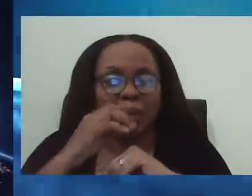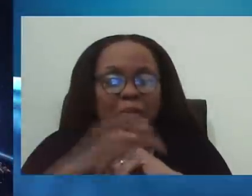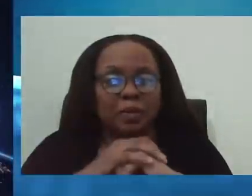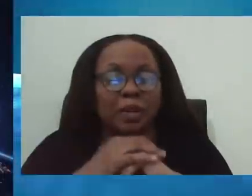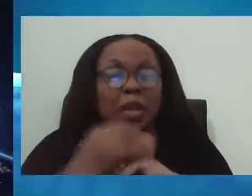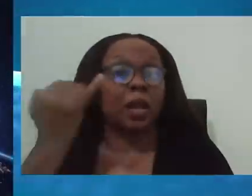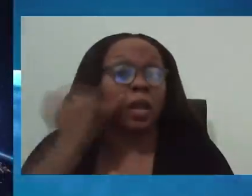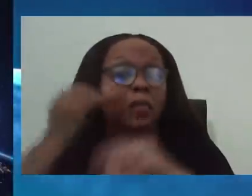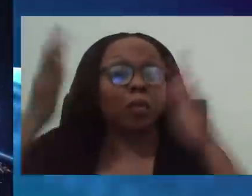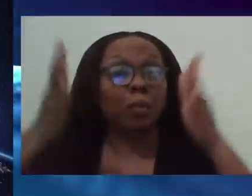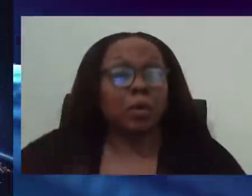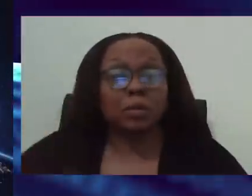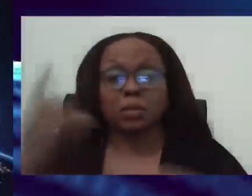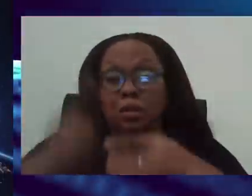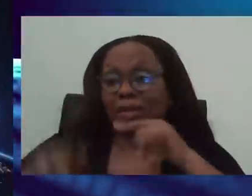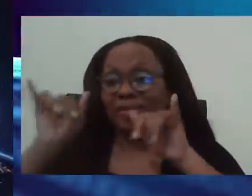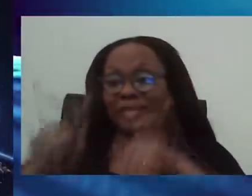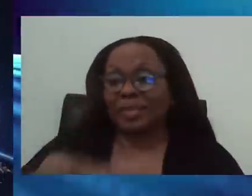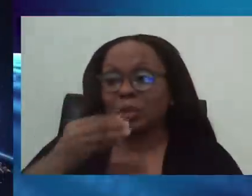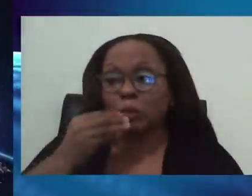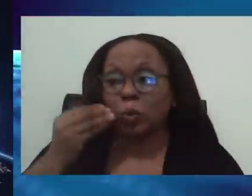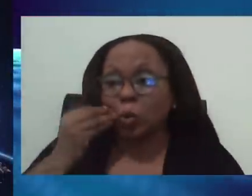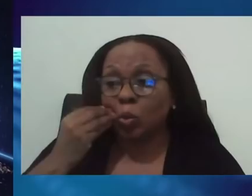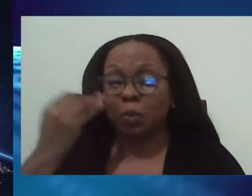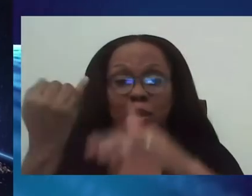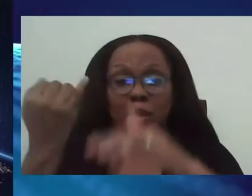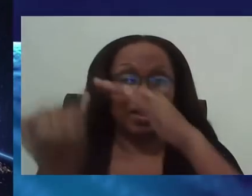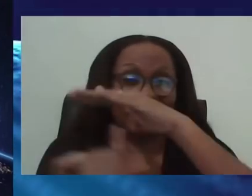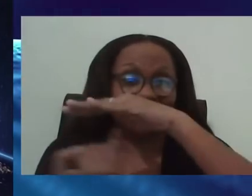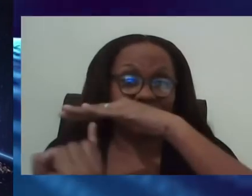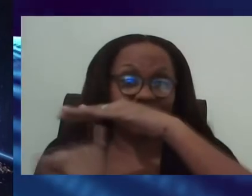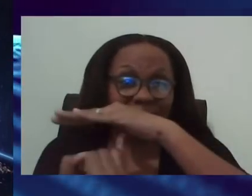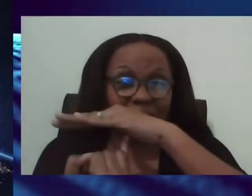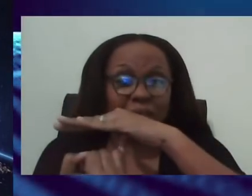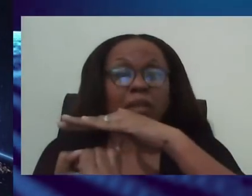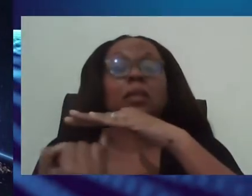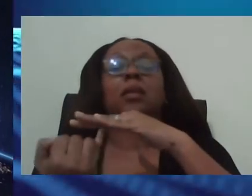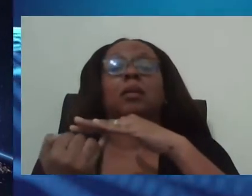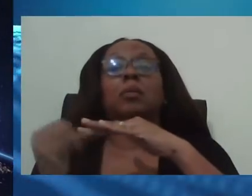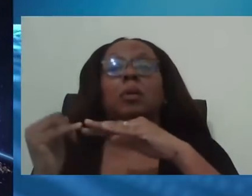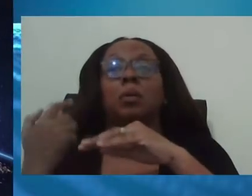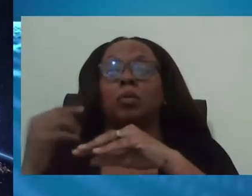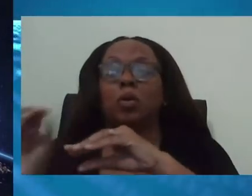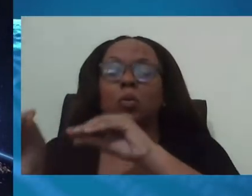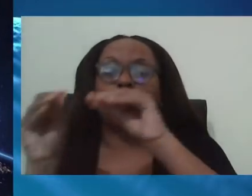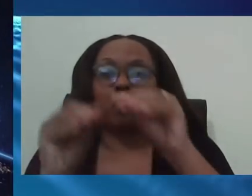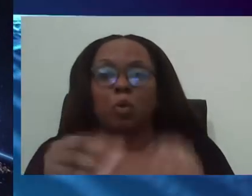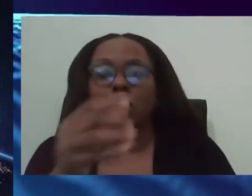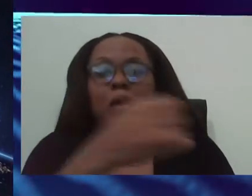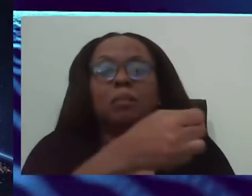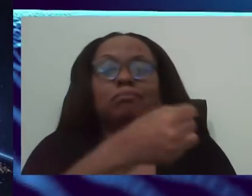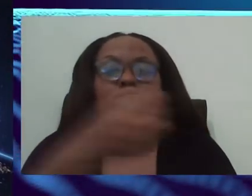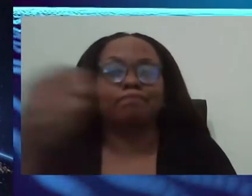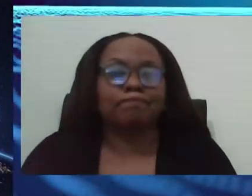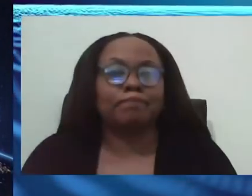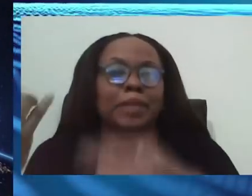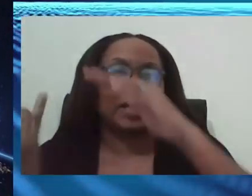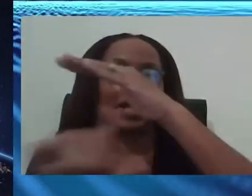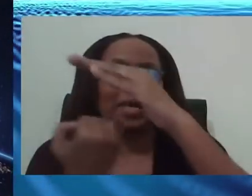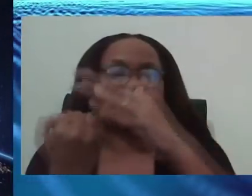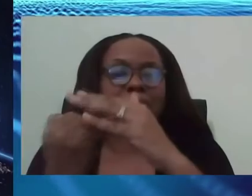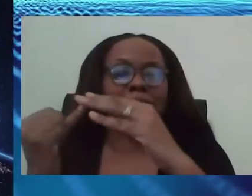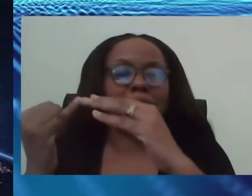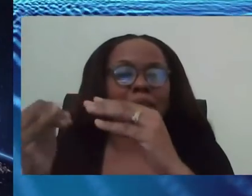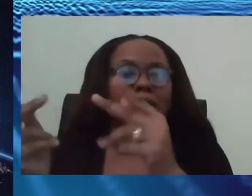into essentially an isolation center. So it's not that they've been denied and we need them, but we allow them to have